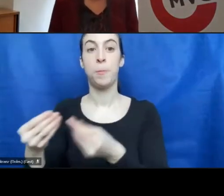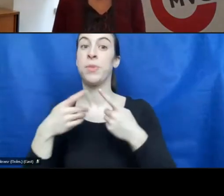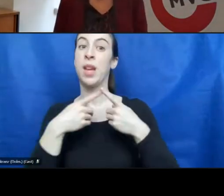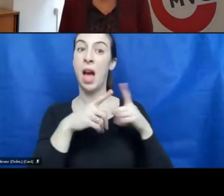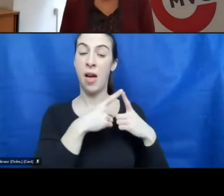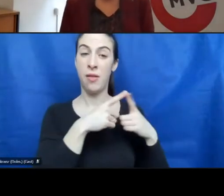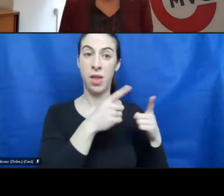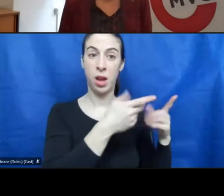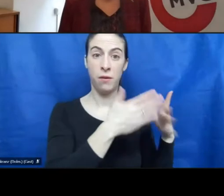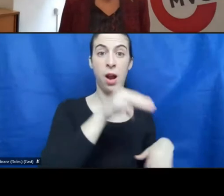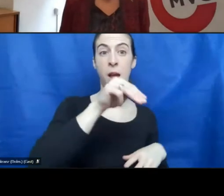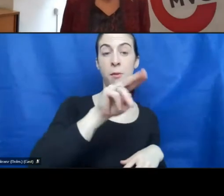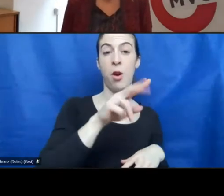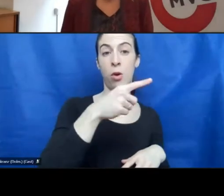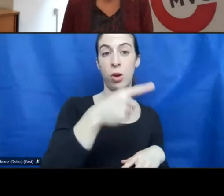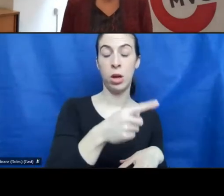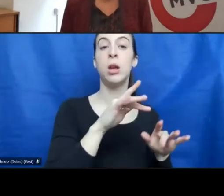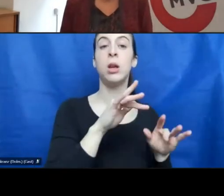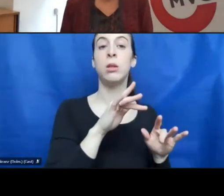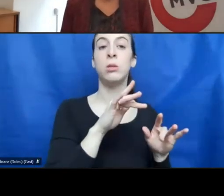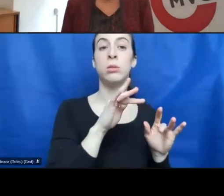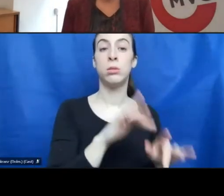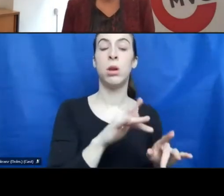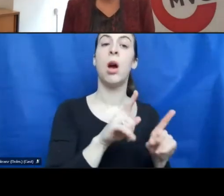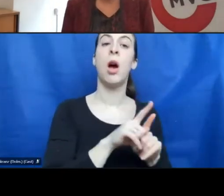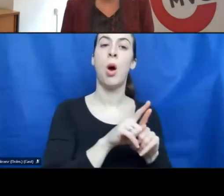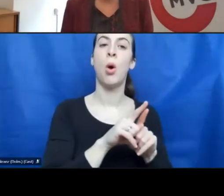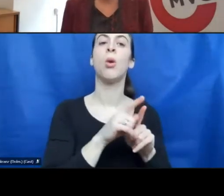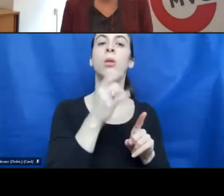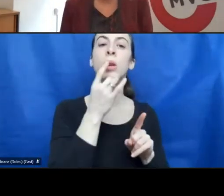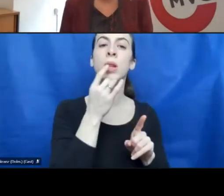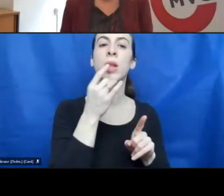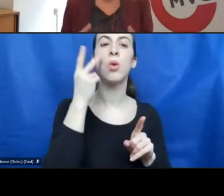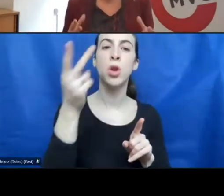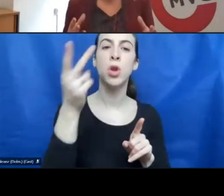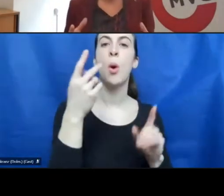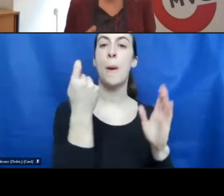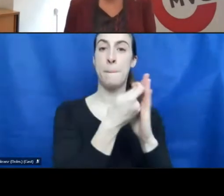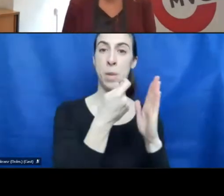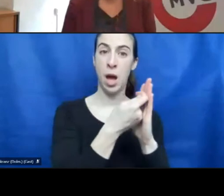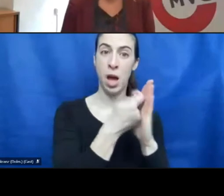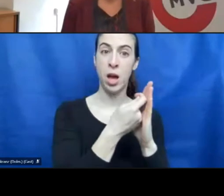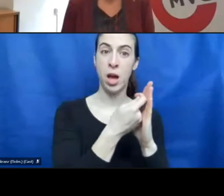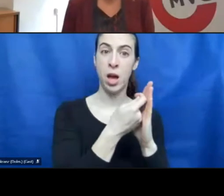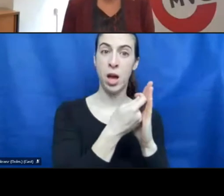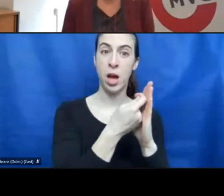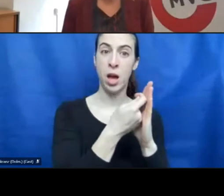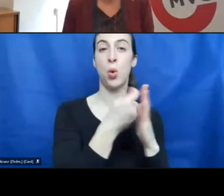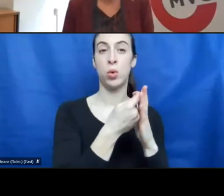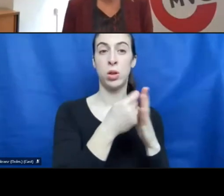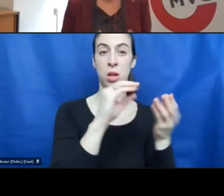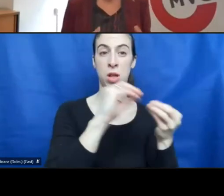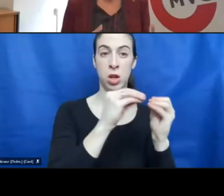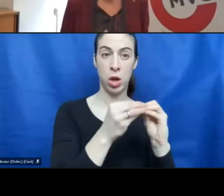the MVG provides a fair evaluation of the price of a shop and guarantees a fair